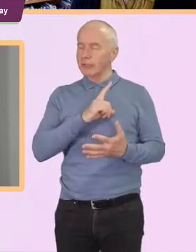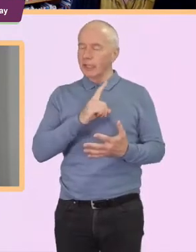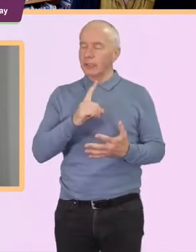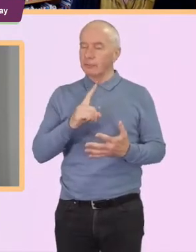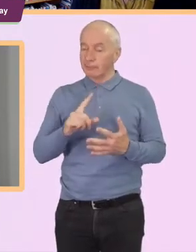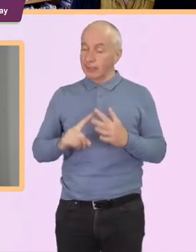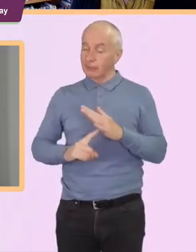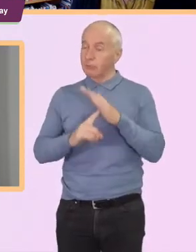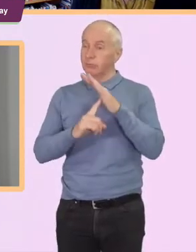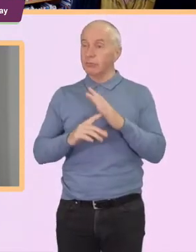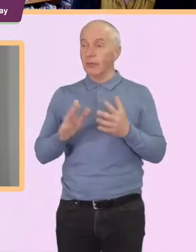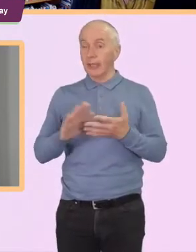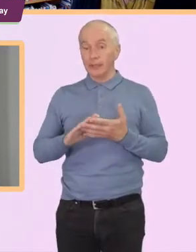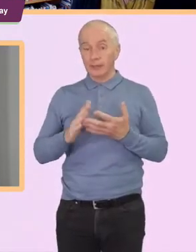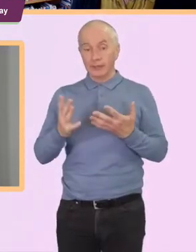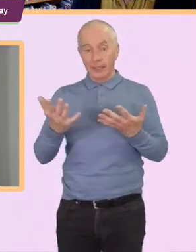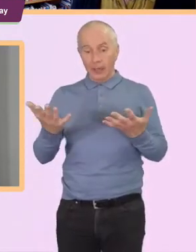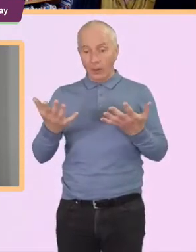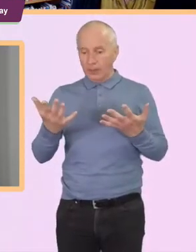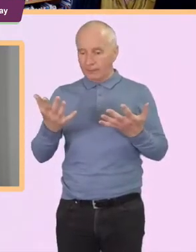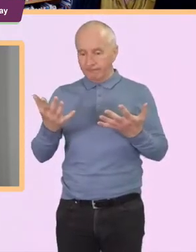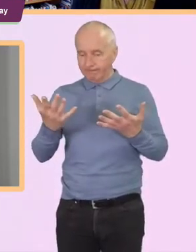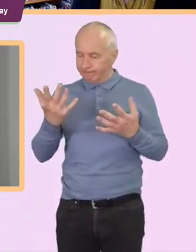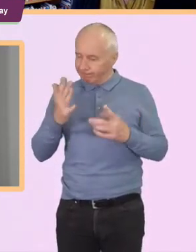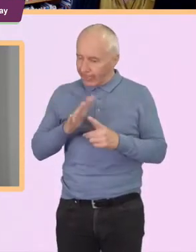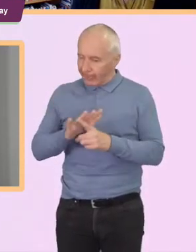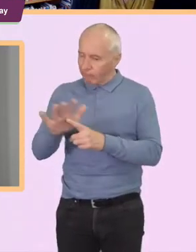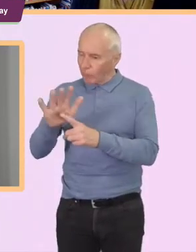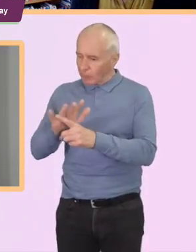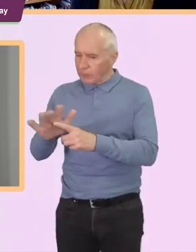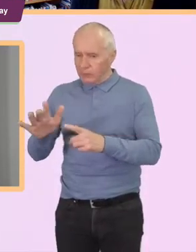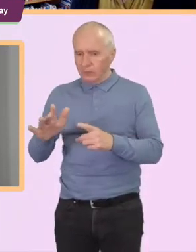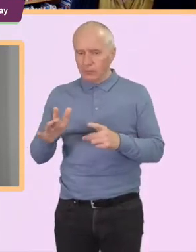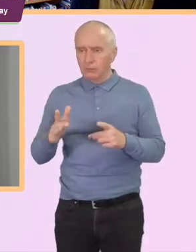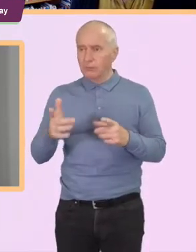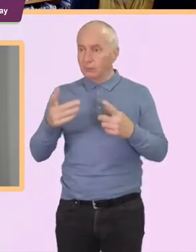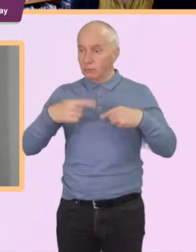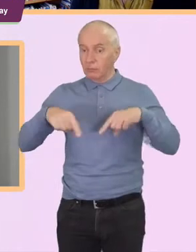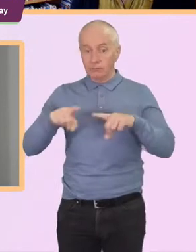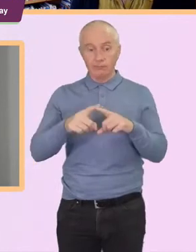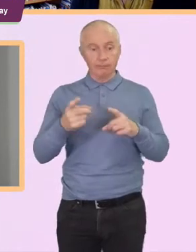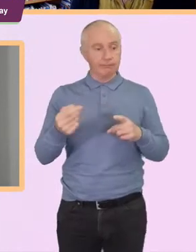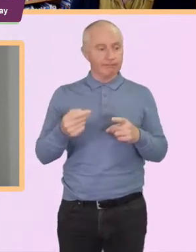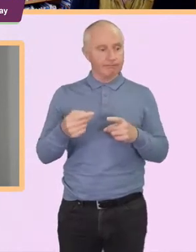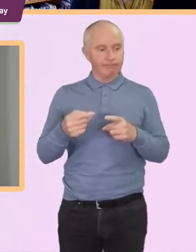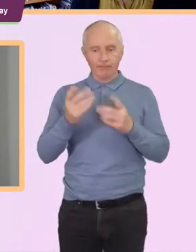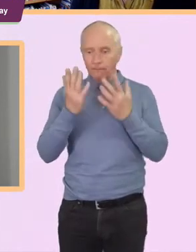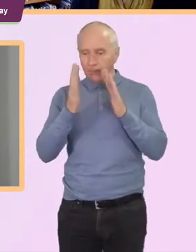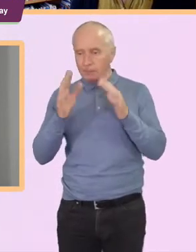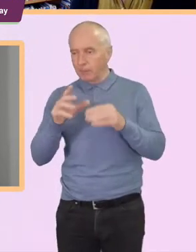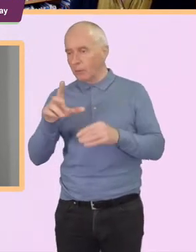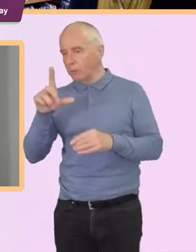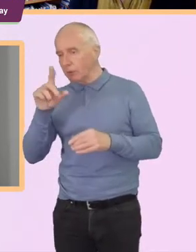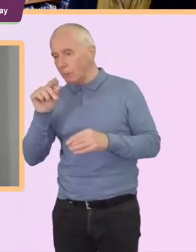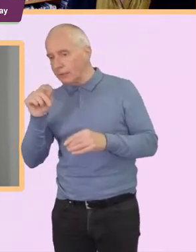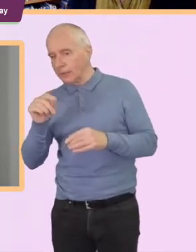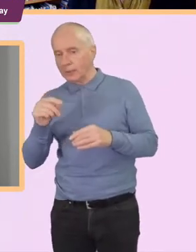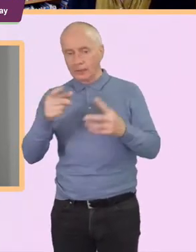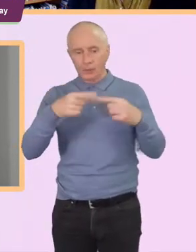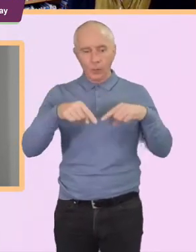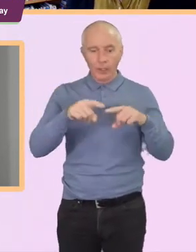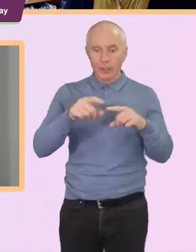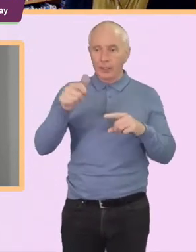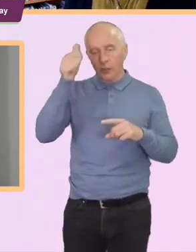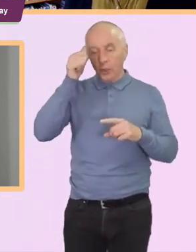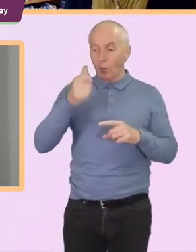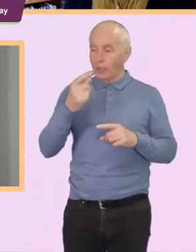using our spheres of influence um many of us are on social media many of us know we can write